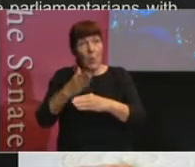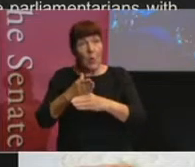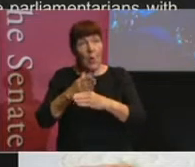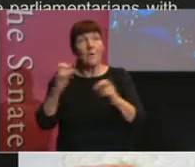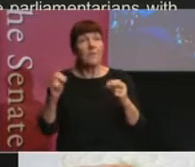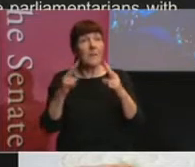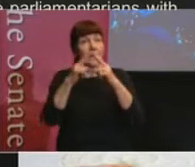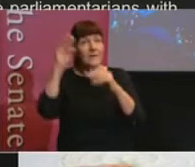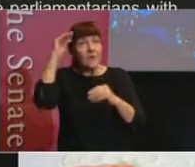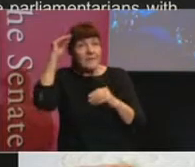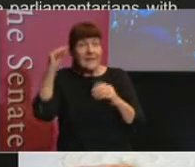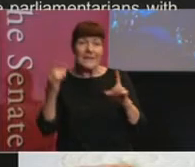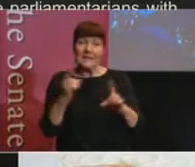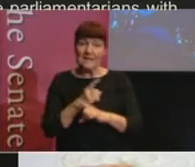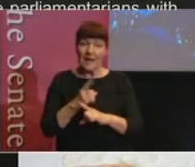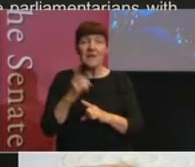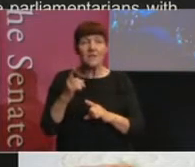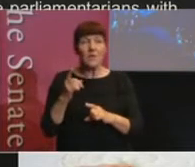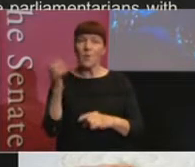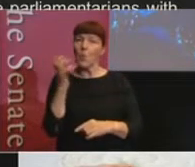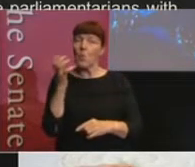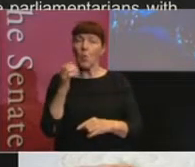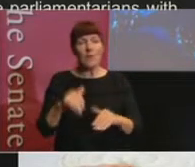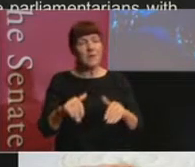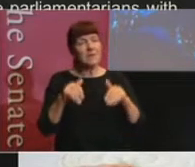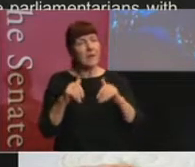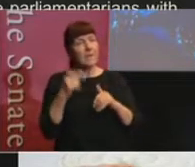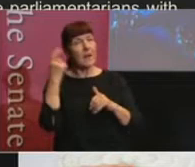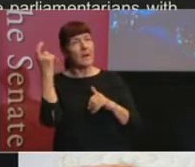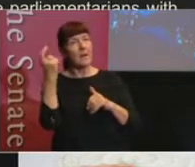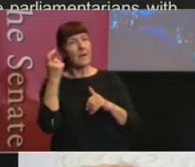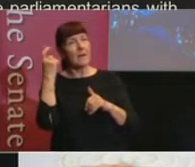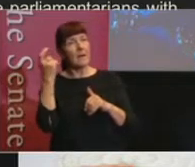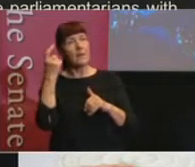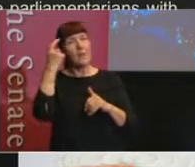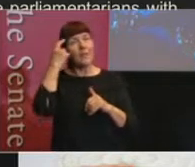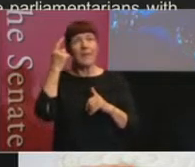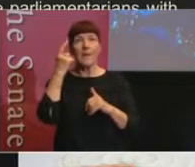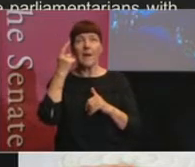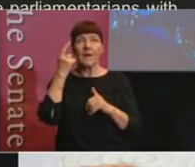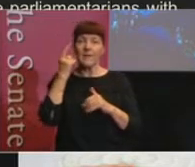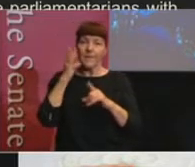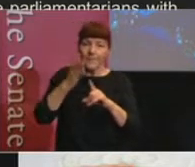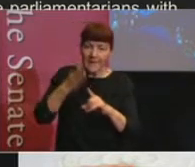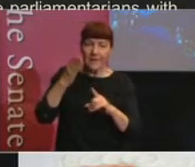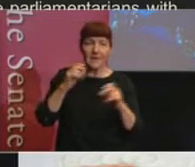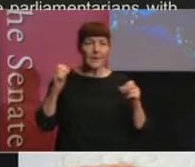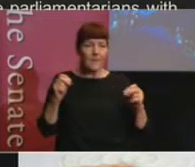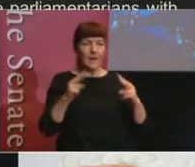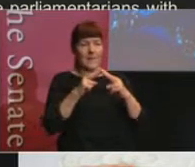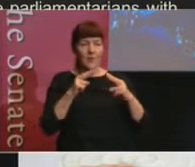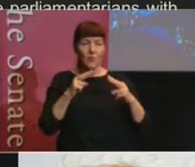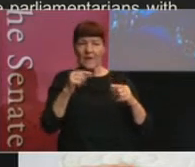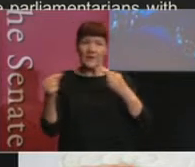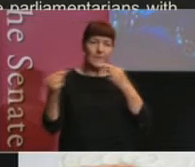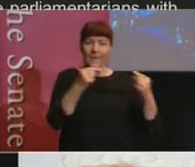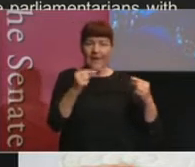powerful when you step back a moment and look beyond just the immediate parliamentary debate period for an individual